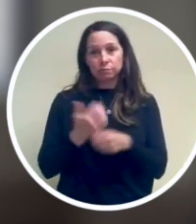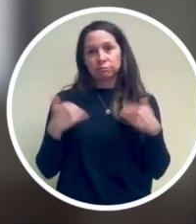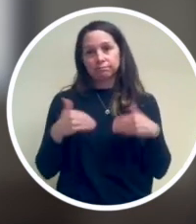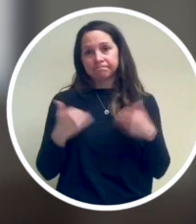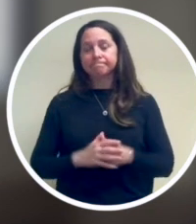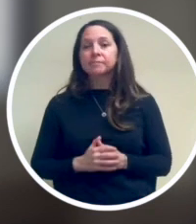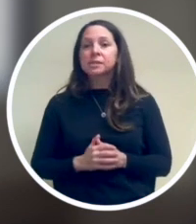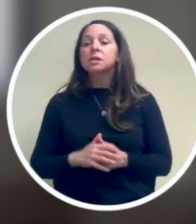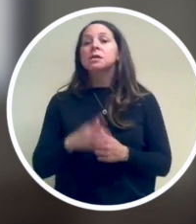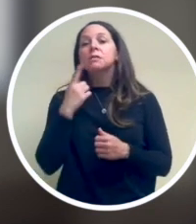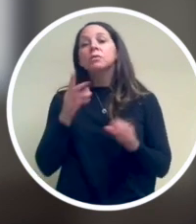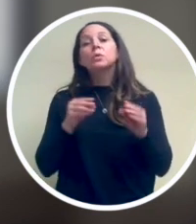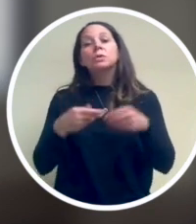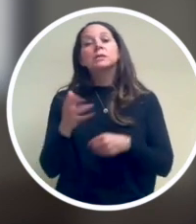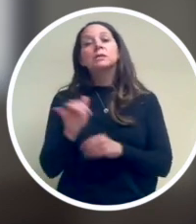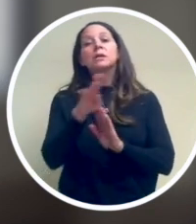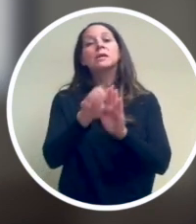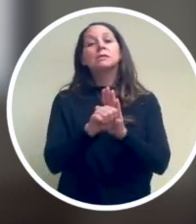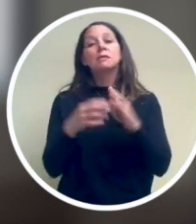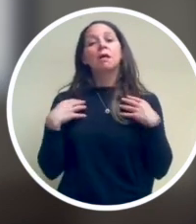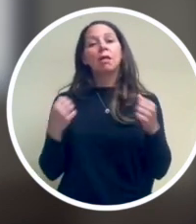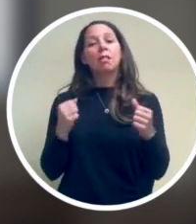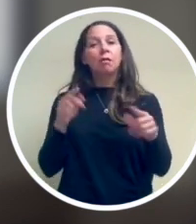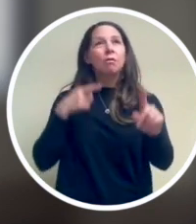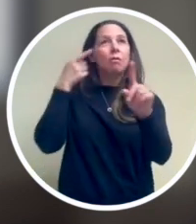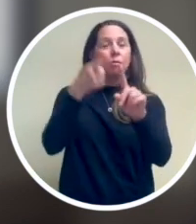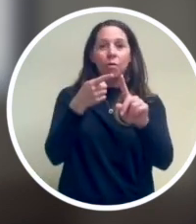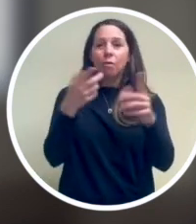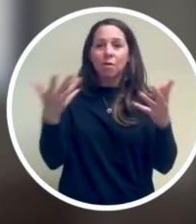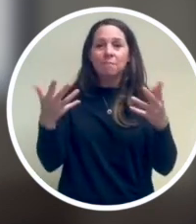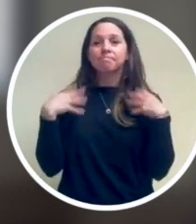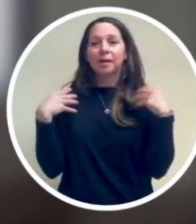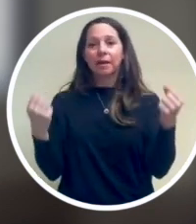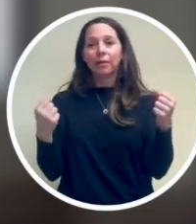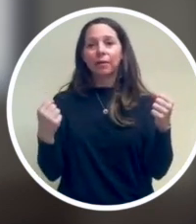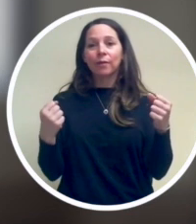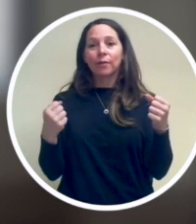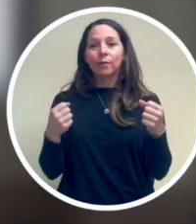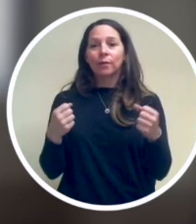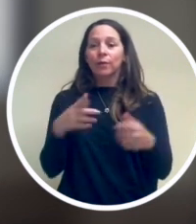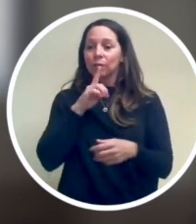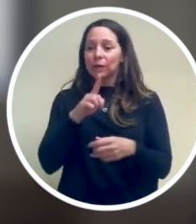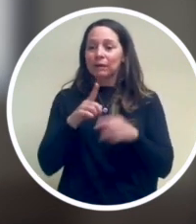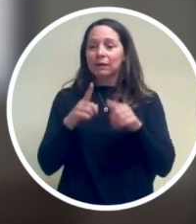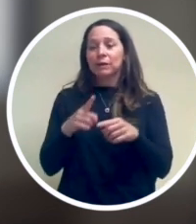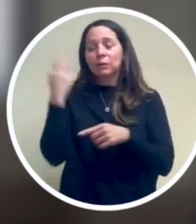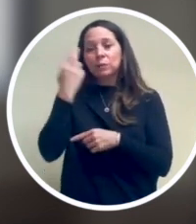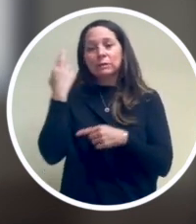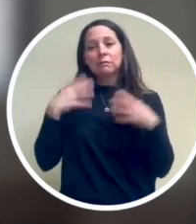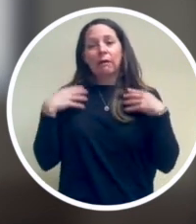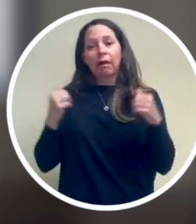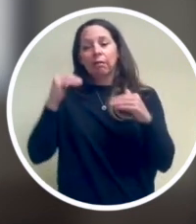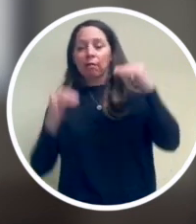10 years. And for an organization like Bay State Health, whose mission is health, the root causes of these health